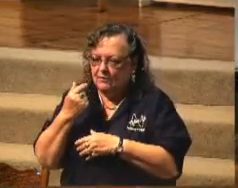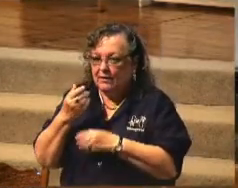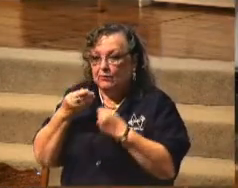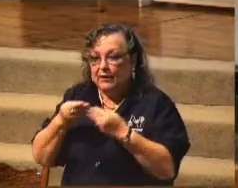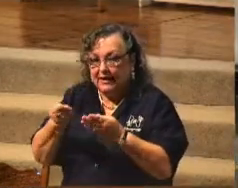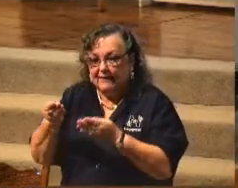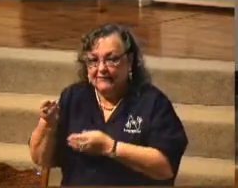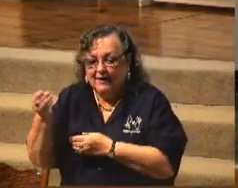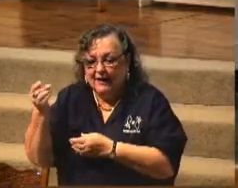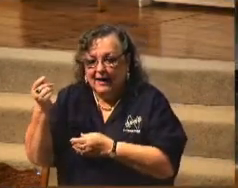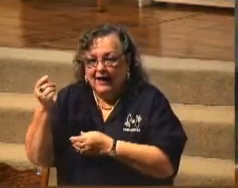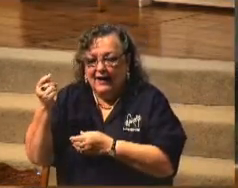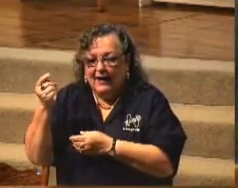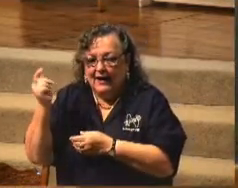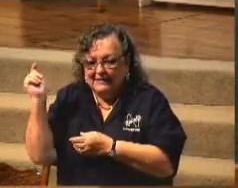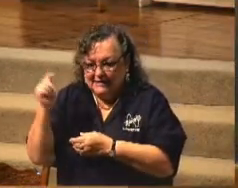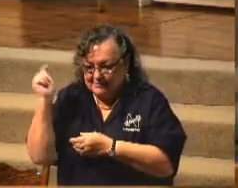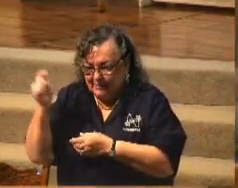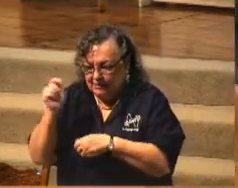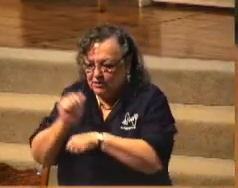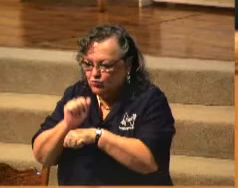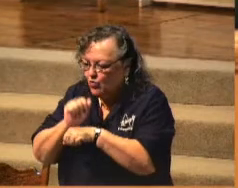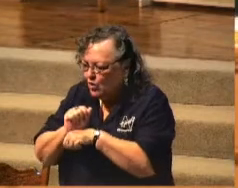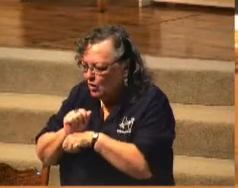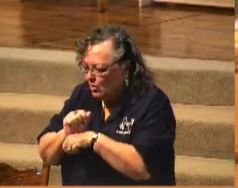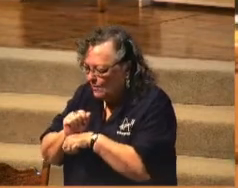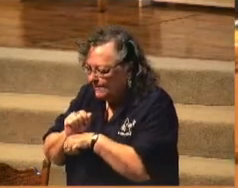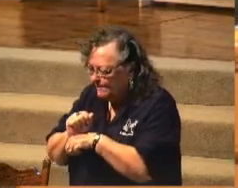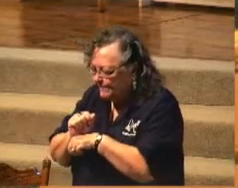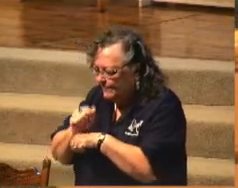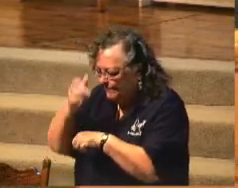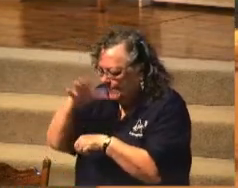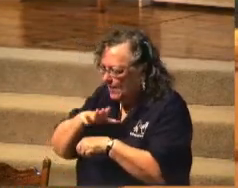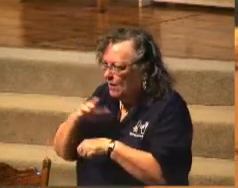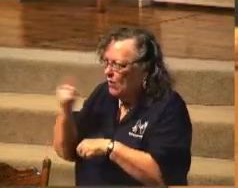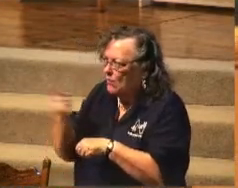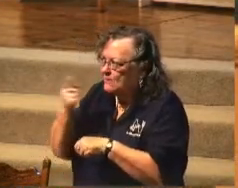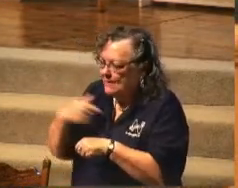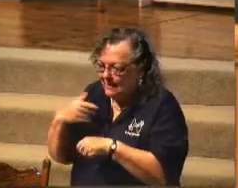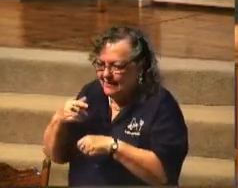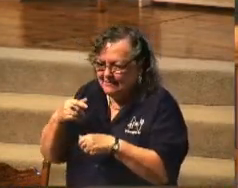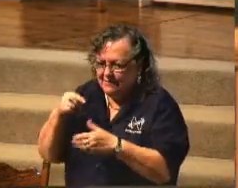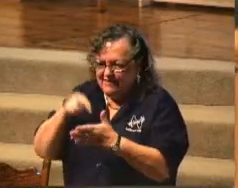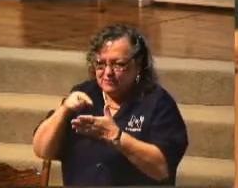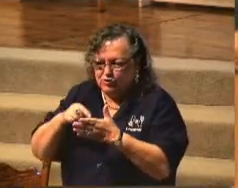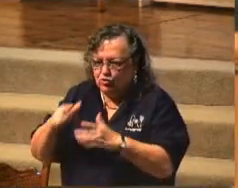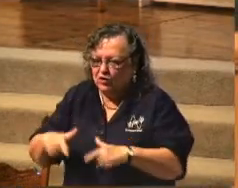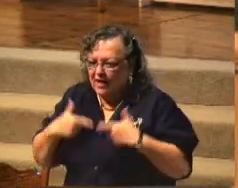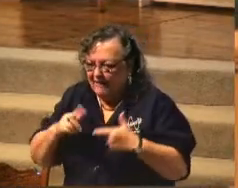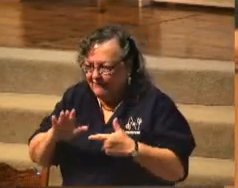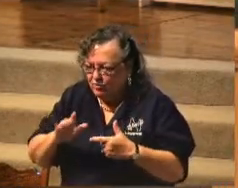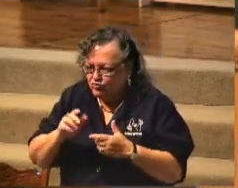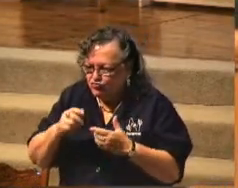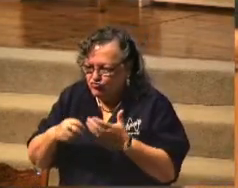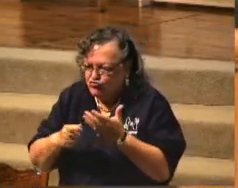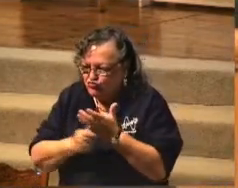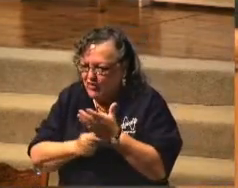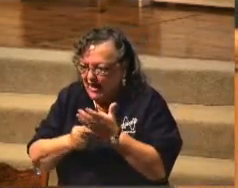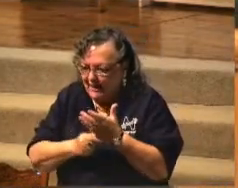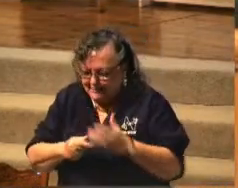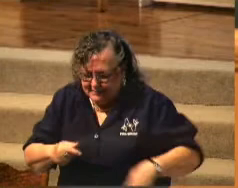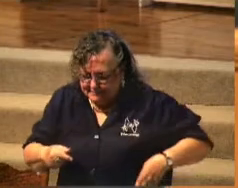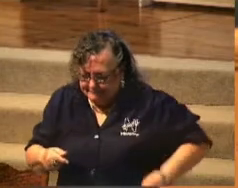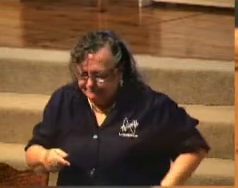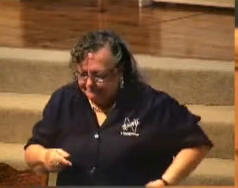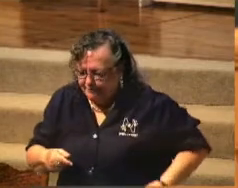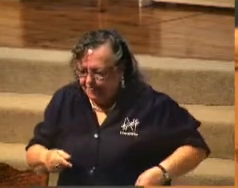it worked. This gentleman always, he had one of those This Was Your Life tracks. And at the plant, this